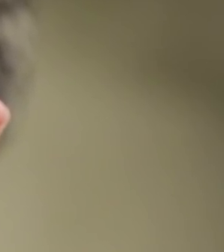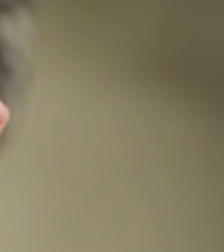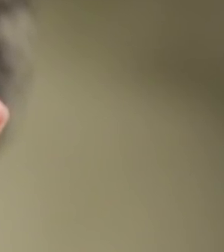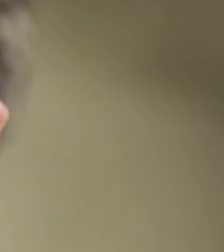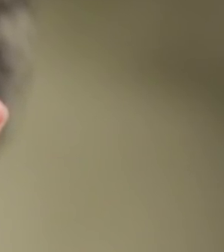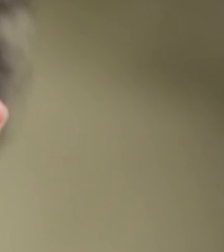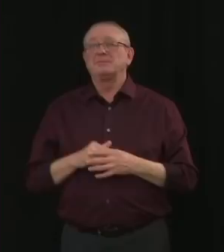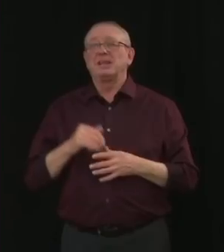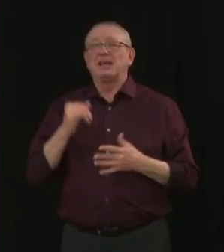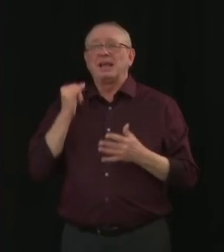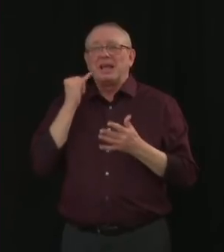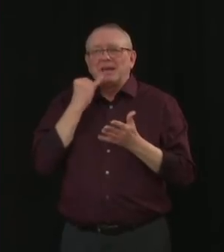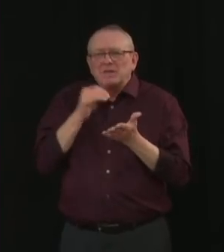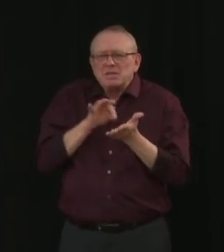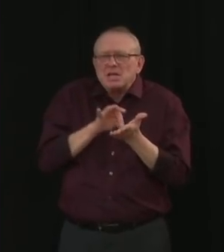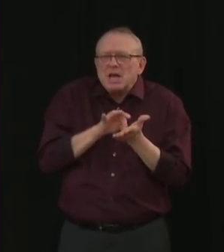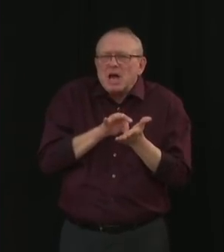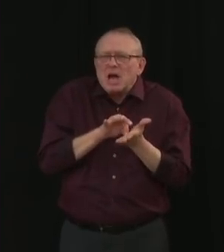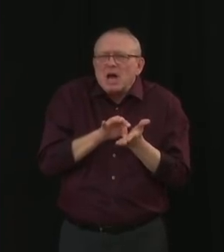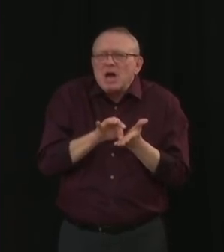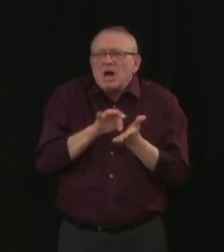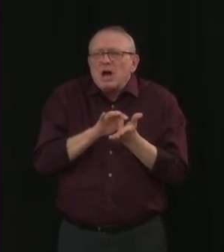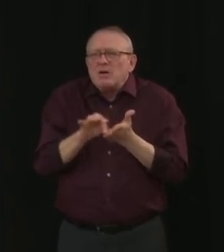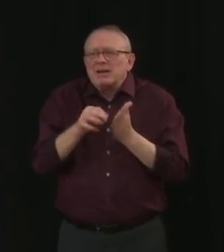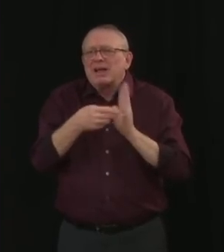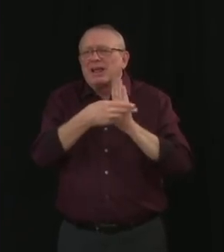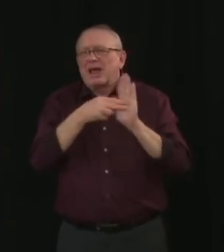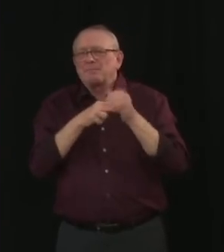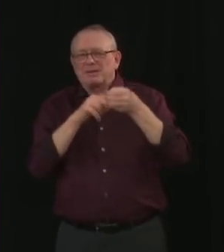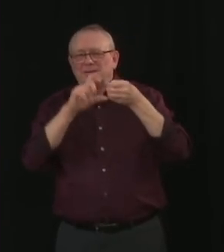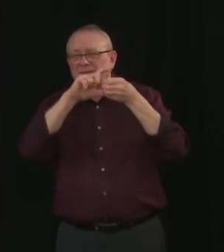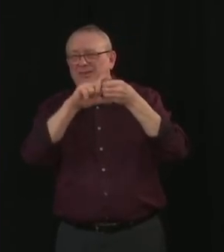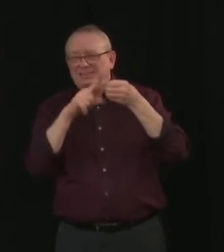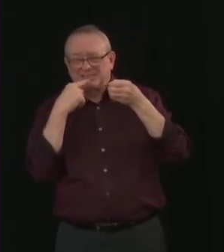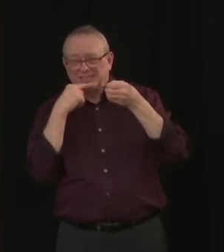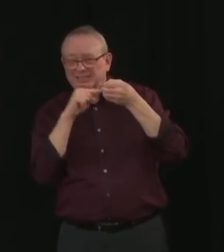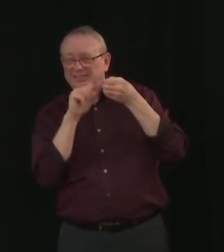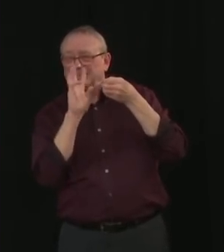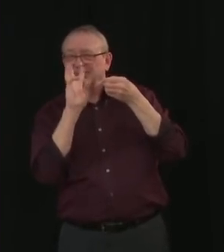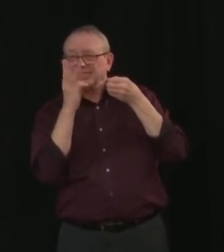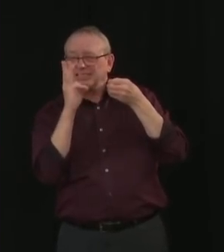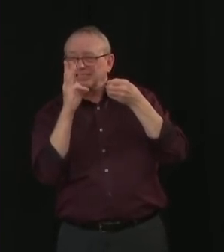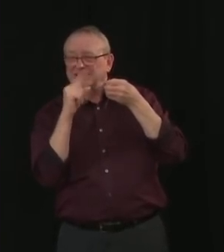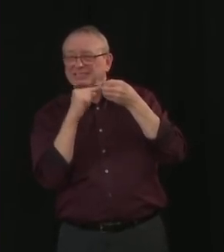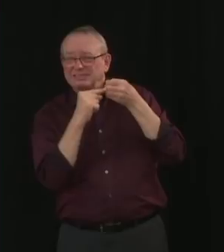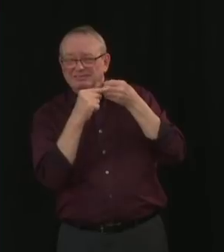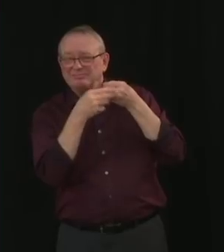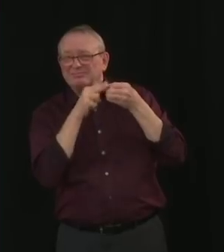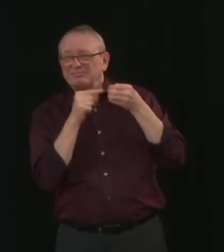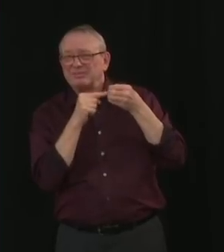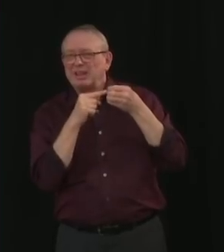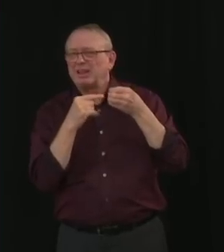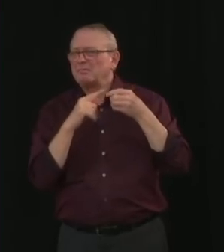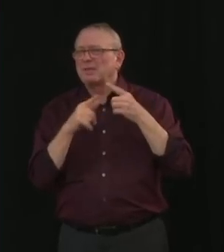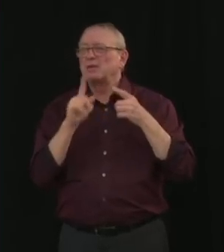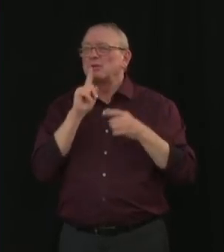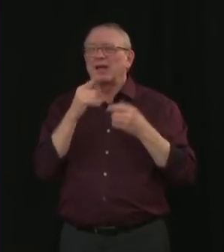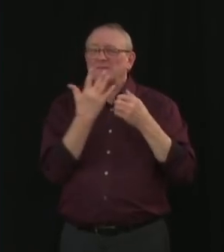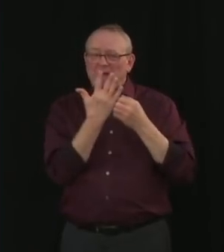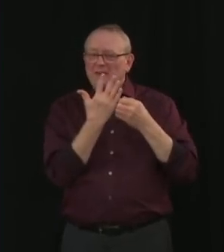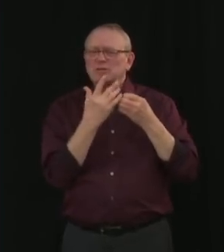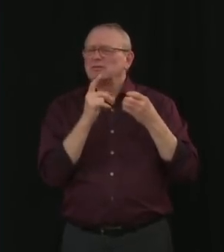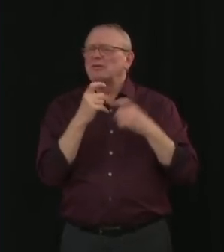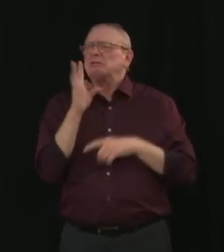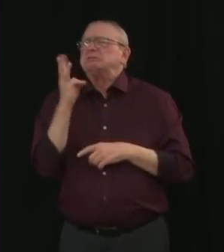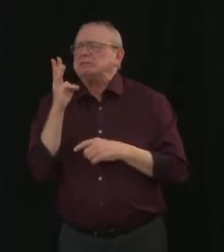count every vial as six doses instead of five. But the fact is that we can't rely on getting six doses out of every